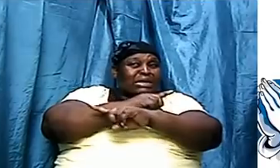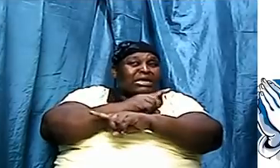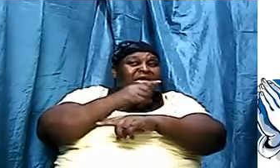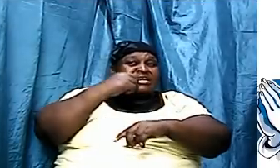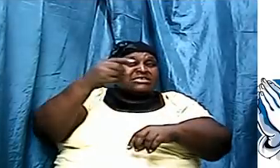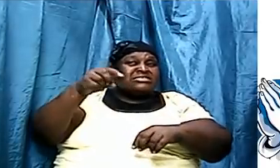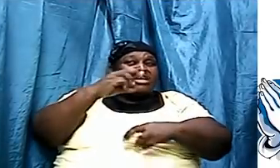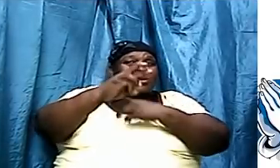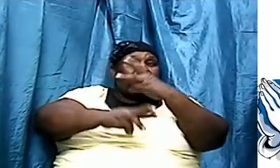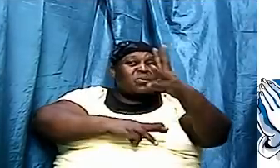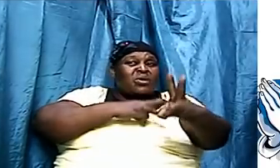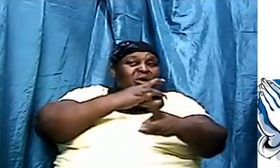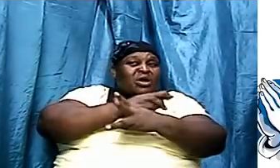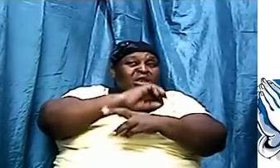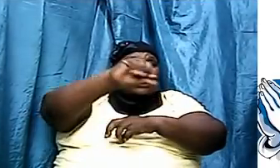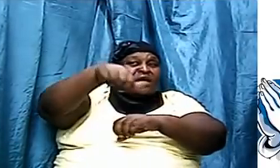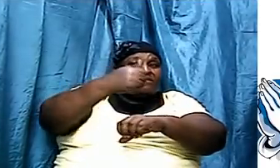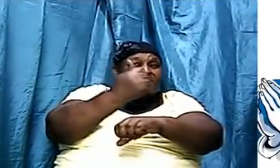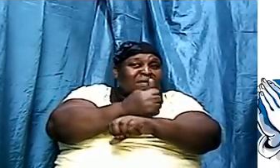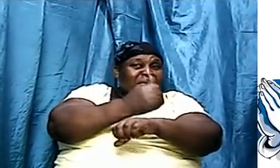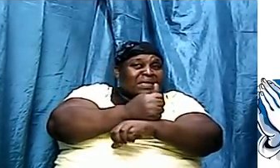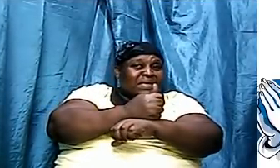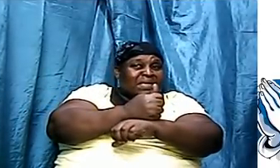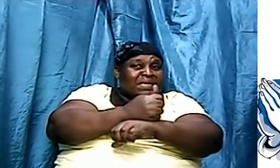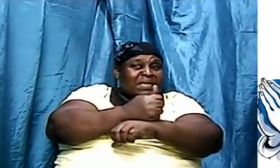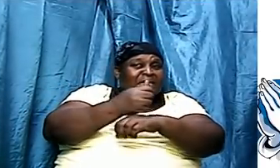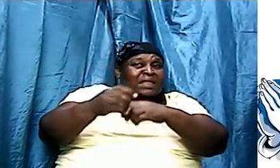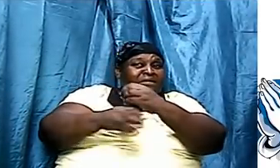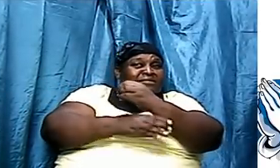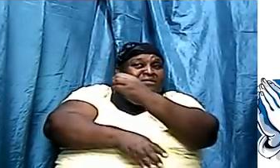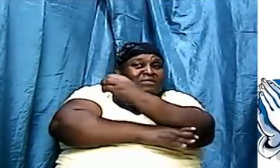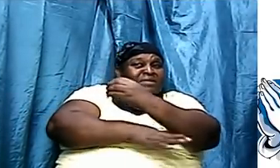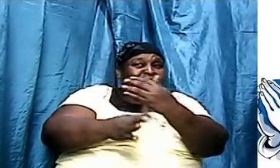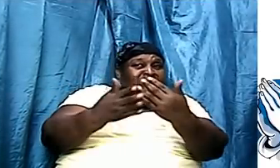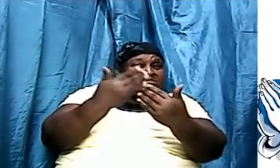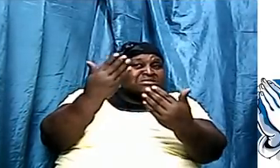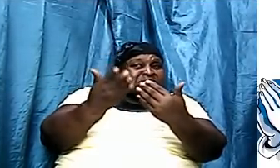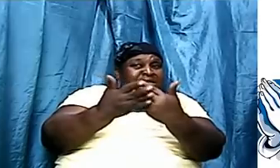advancing and developing from simple to complex physics